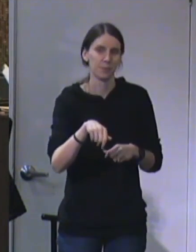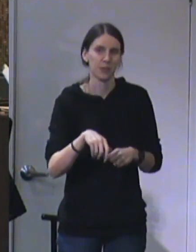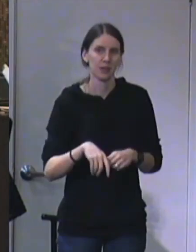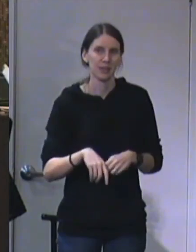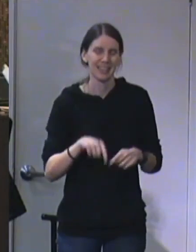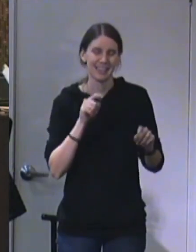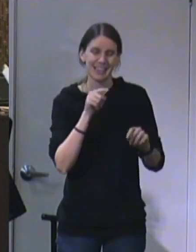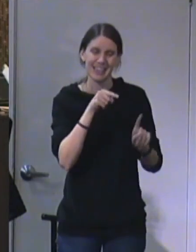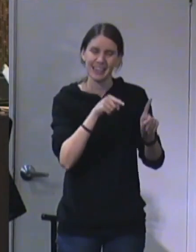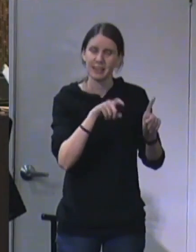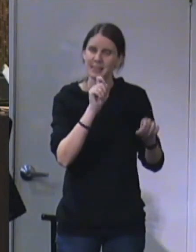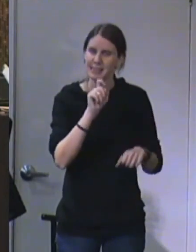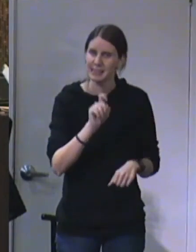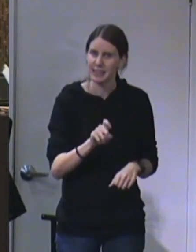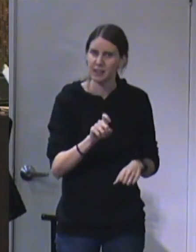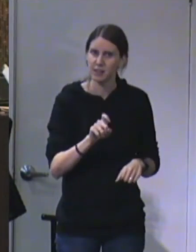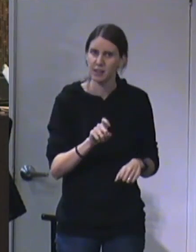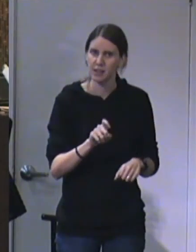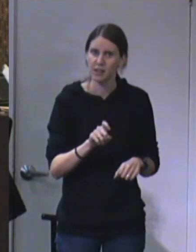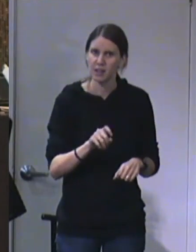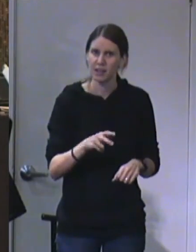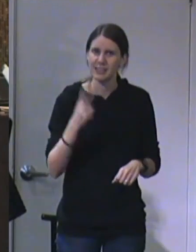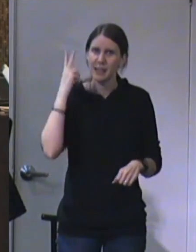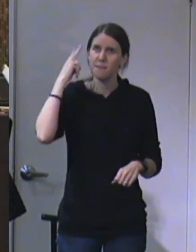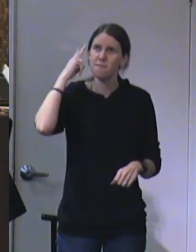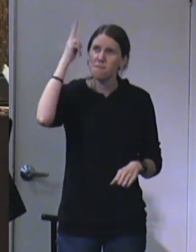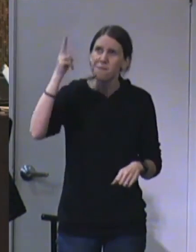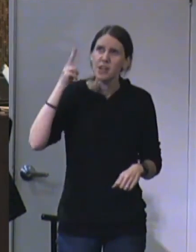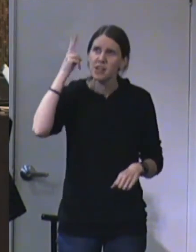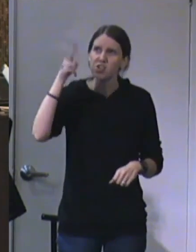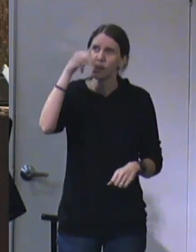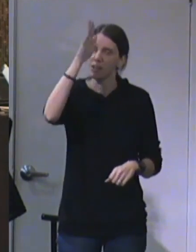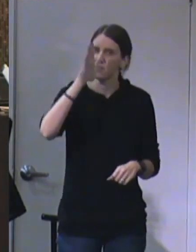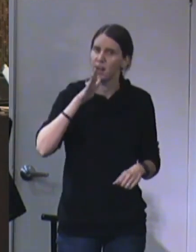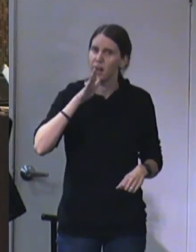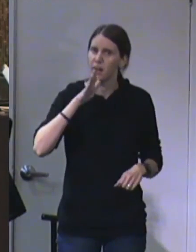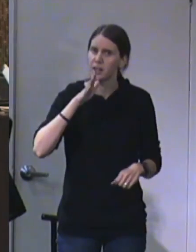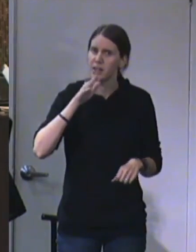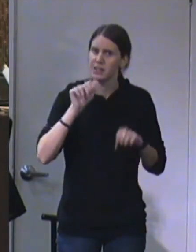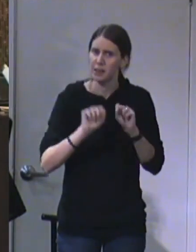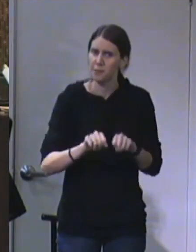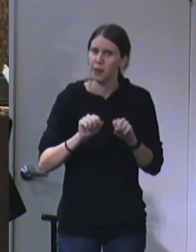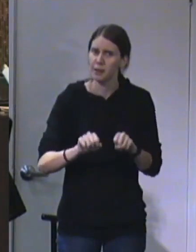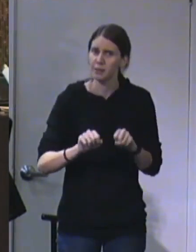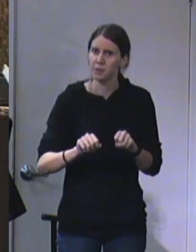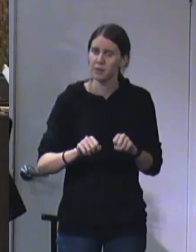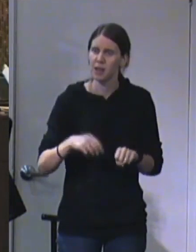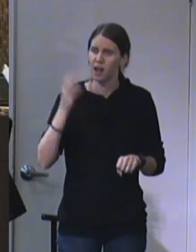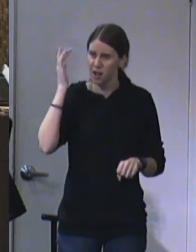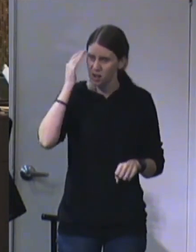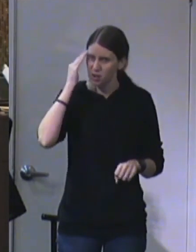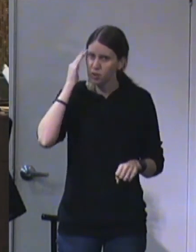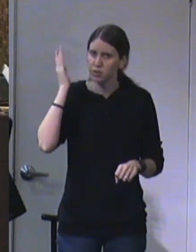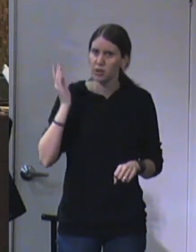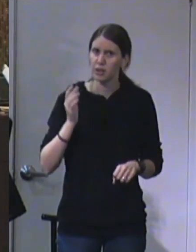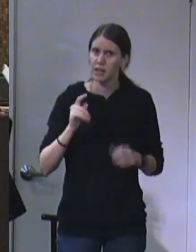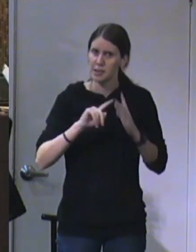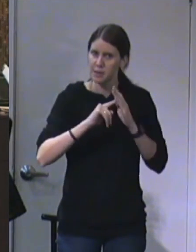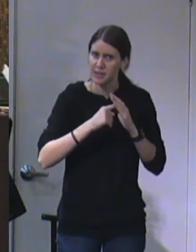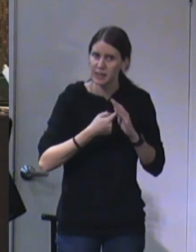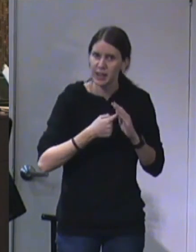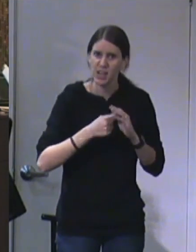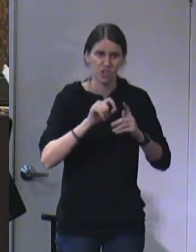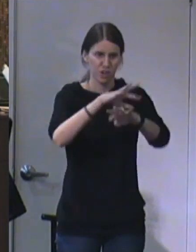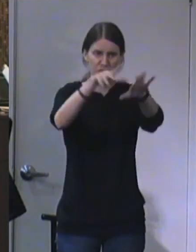He needed this vision of God, he needed to be able to understand when he began